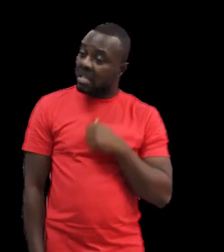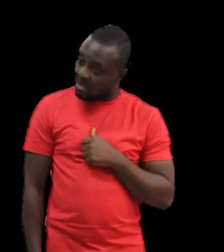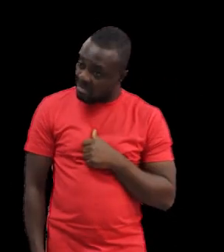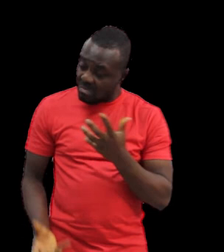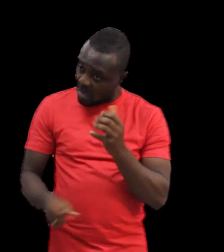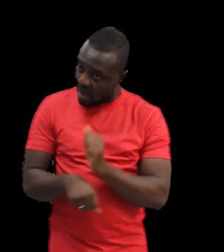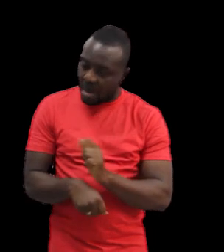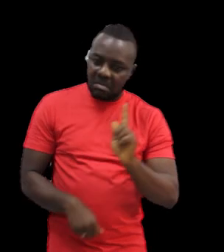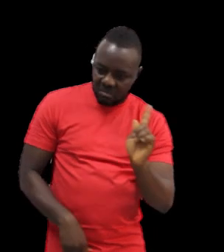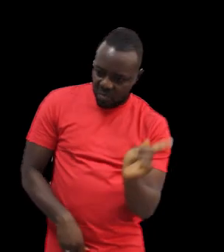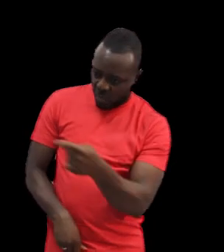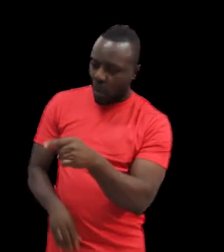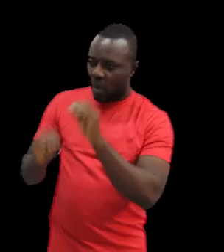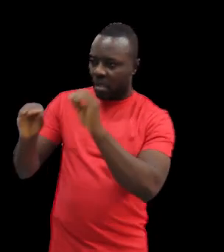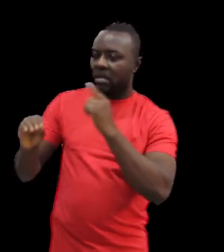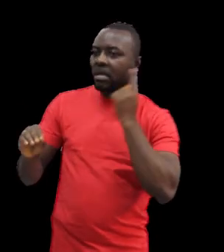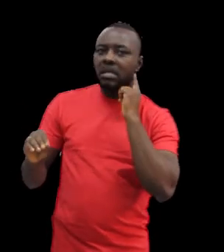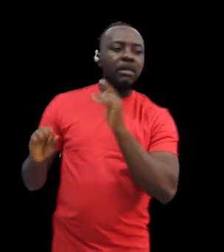that I help educate the Deaf people.